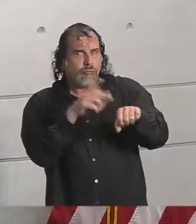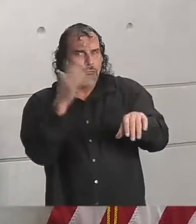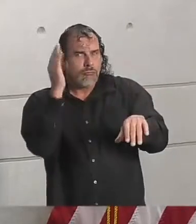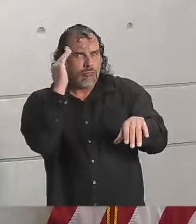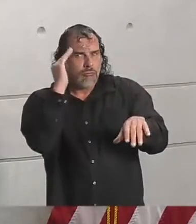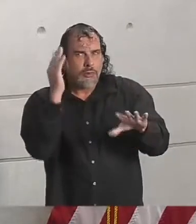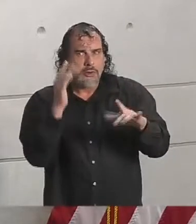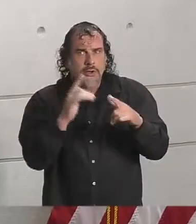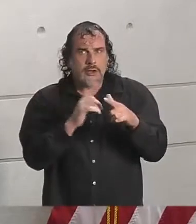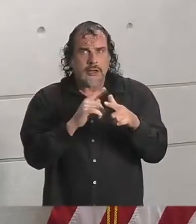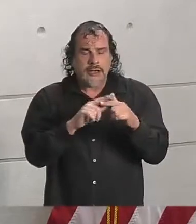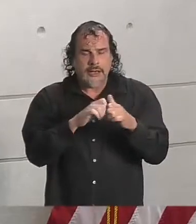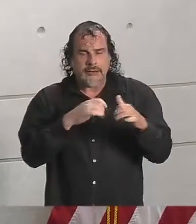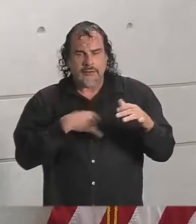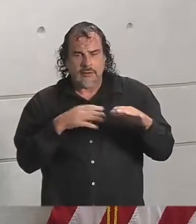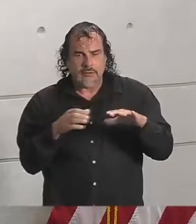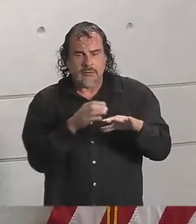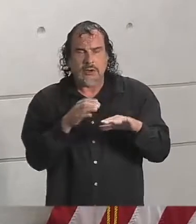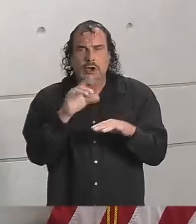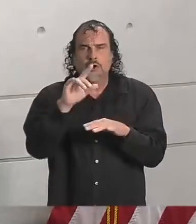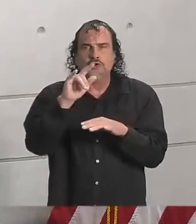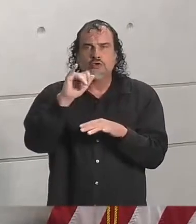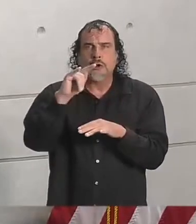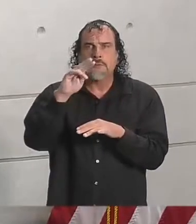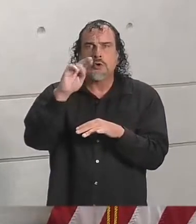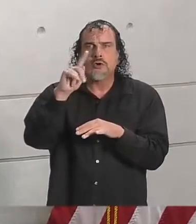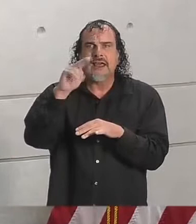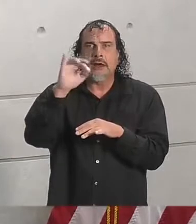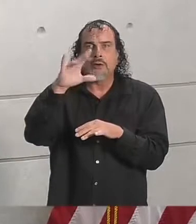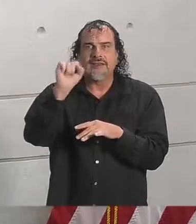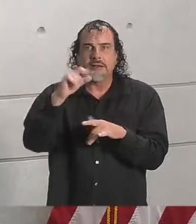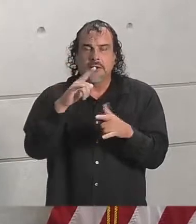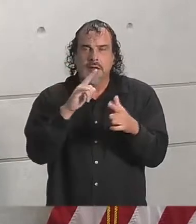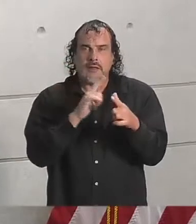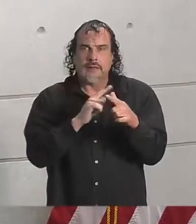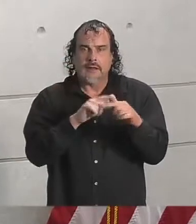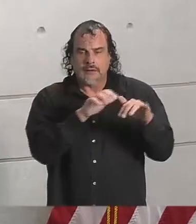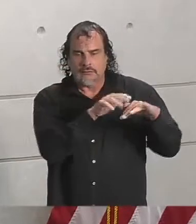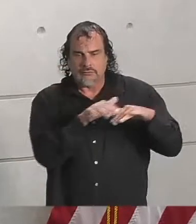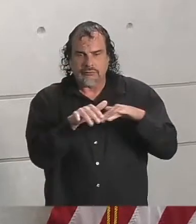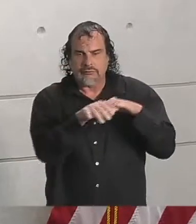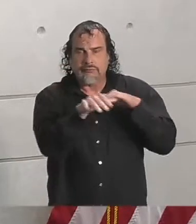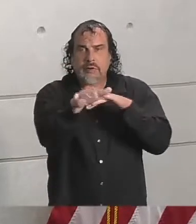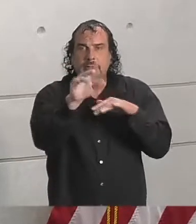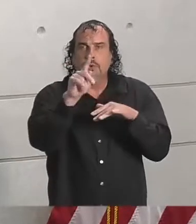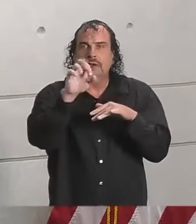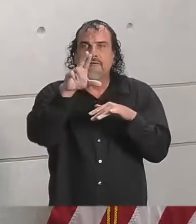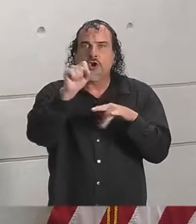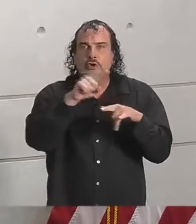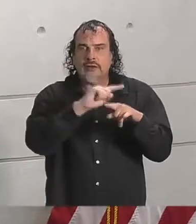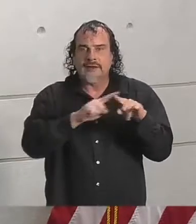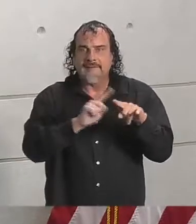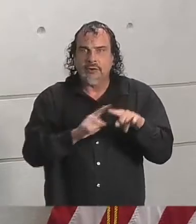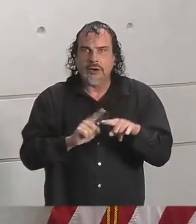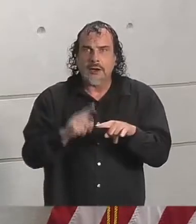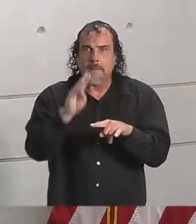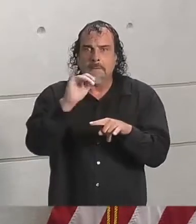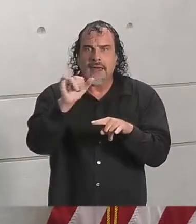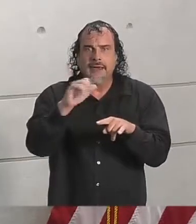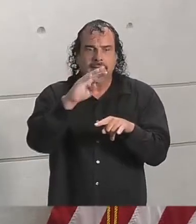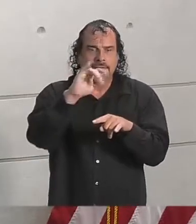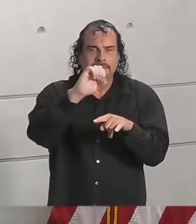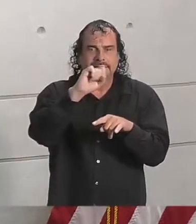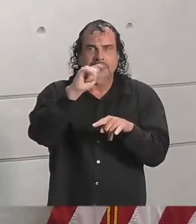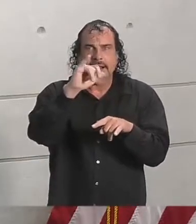that are leading into the Gulf. Those that feed into the Bay of St. Louis, the Biloxi Bay, and, of course,